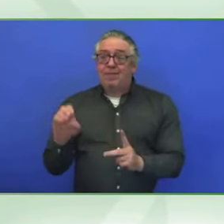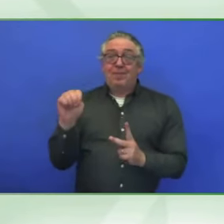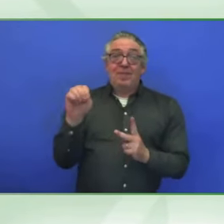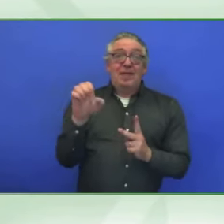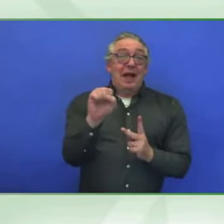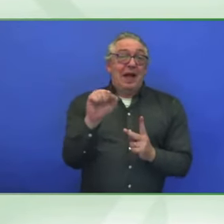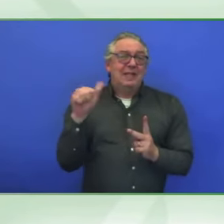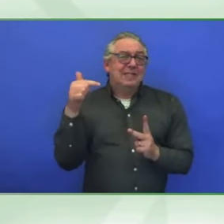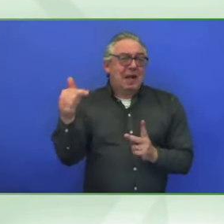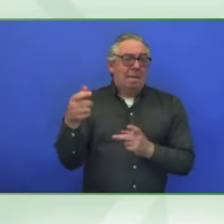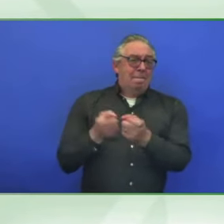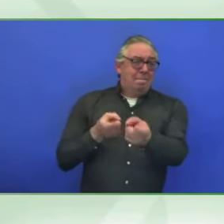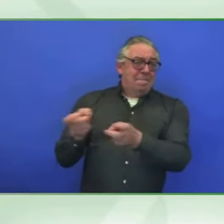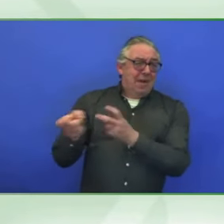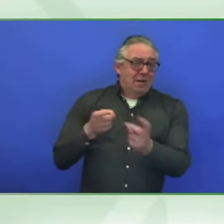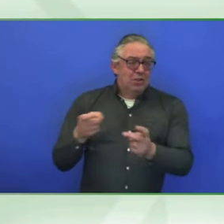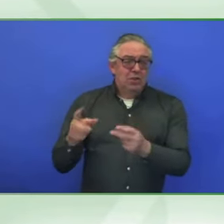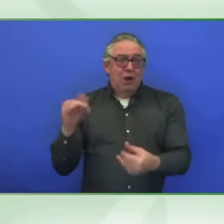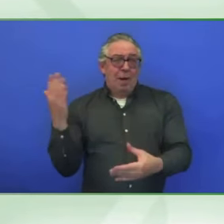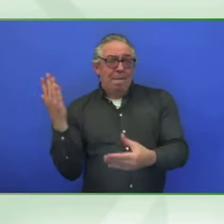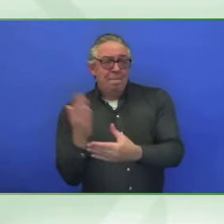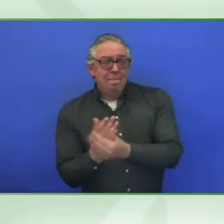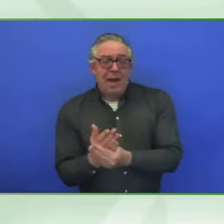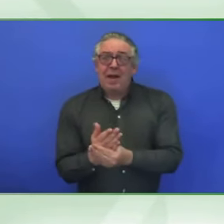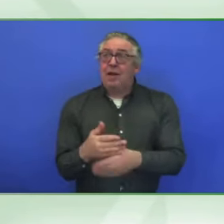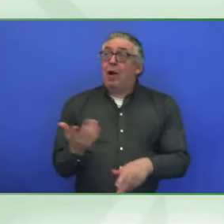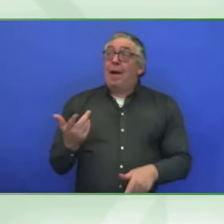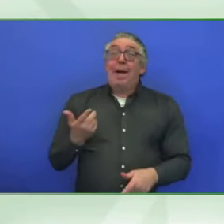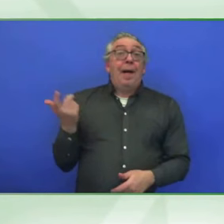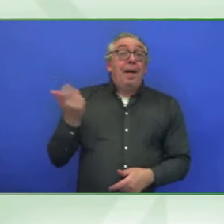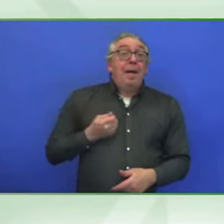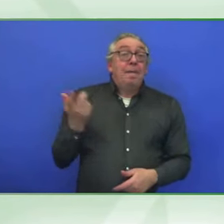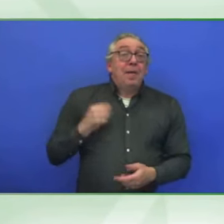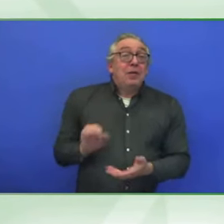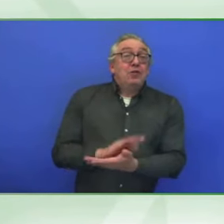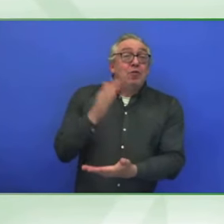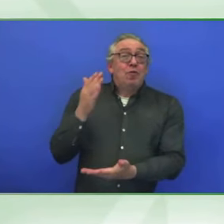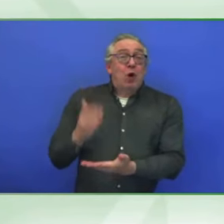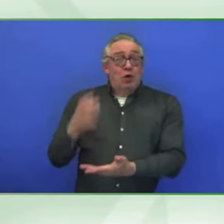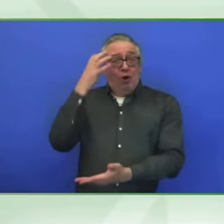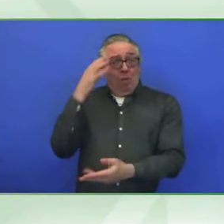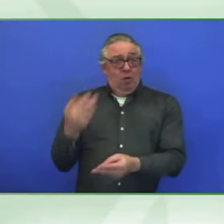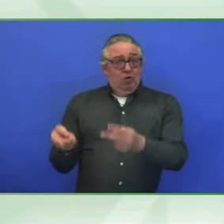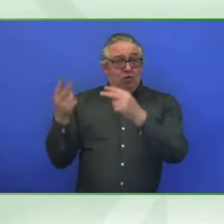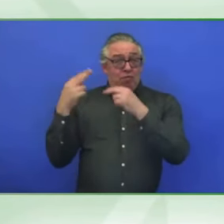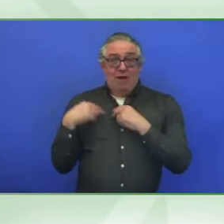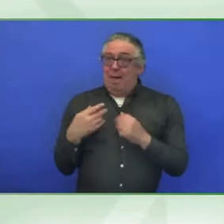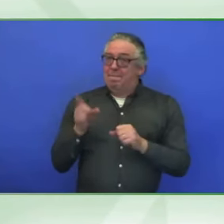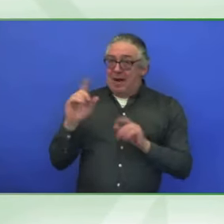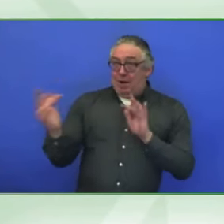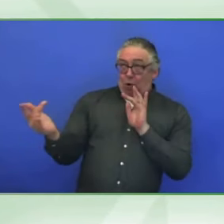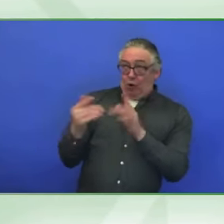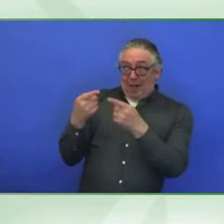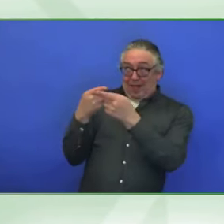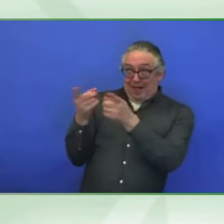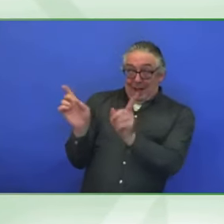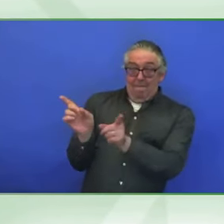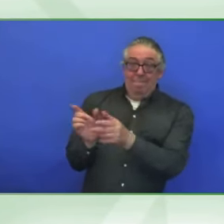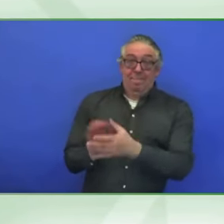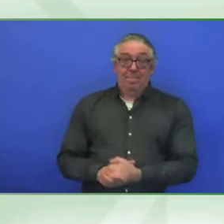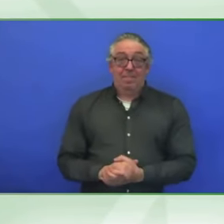state, uh, government-run pension funds and things like that. And educate them, you know, educate them between the, the link between